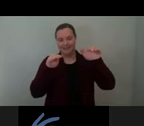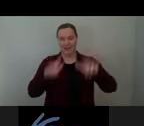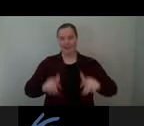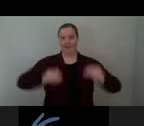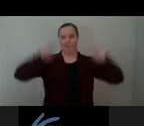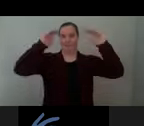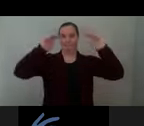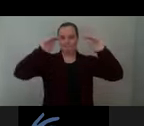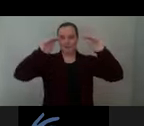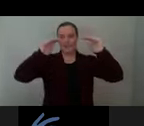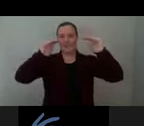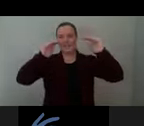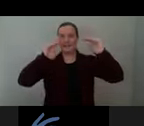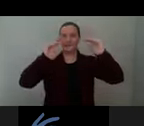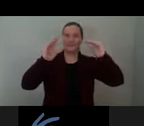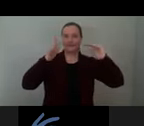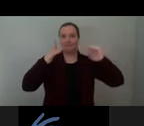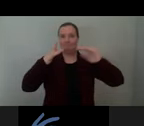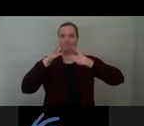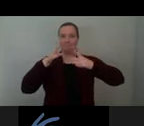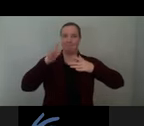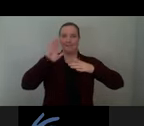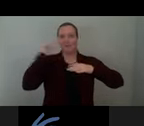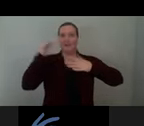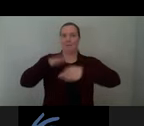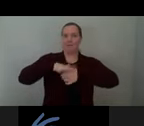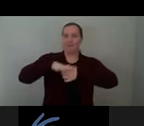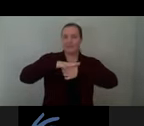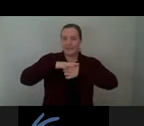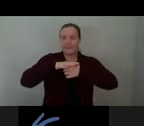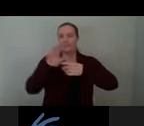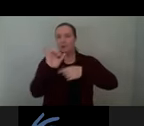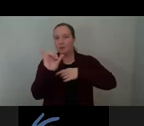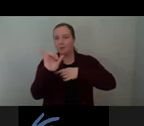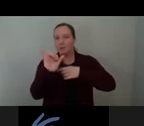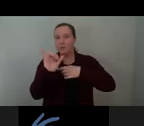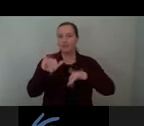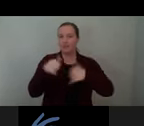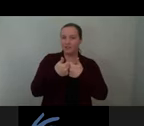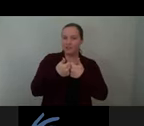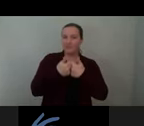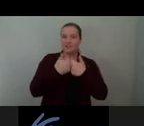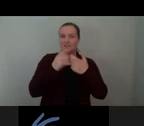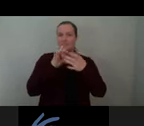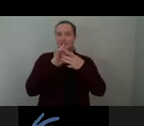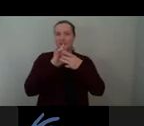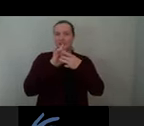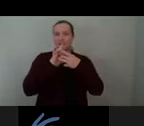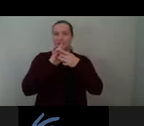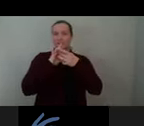way. So the challenges we spoke about in different ways already, but they're closely linked to maintaining the flow, the flow of traffic,